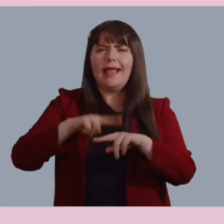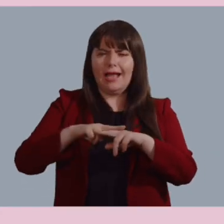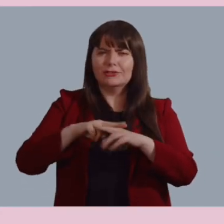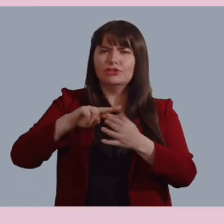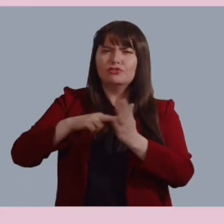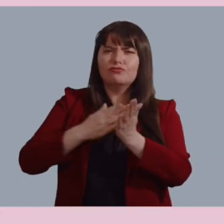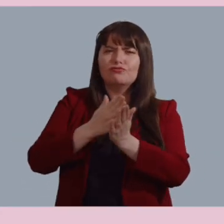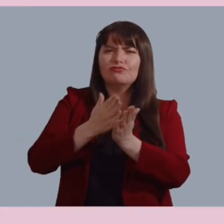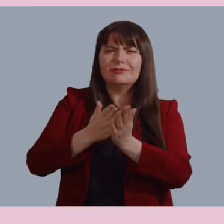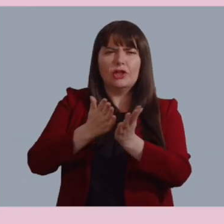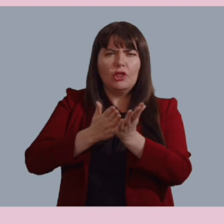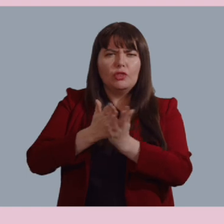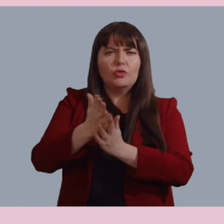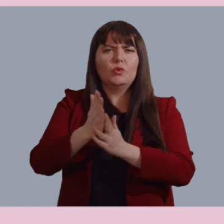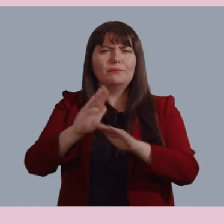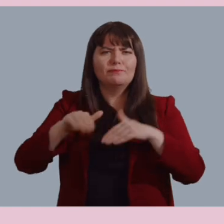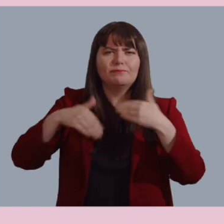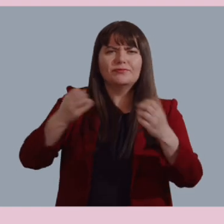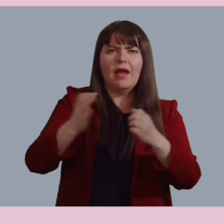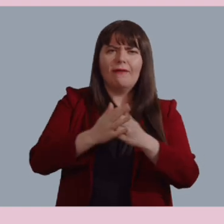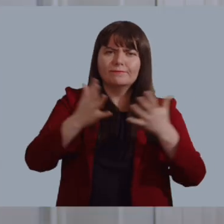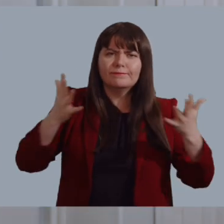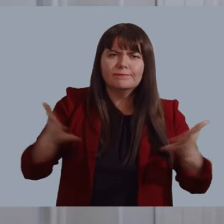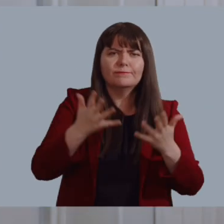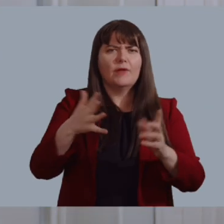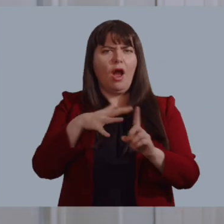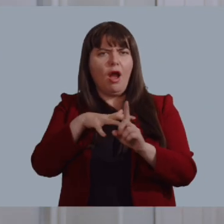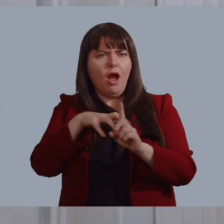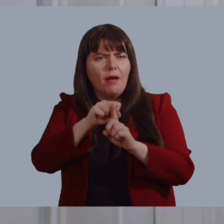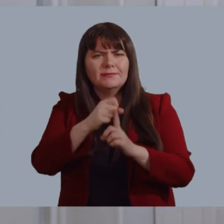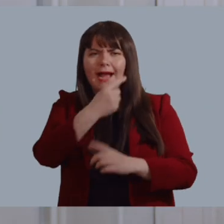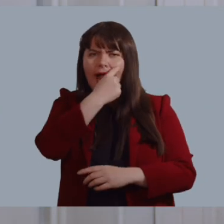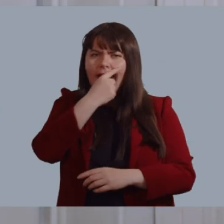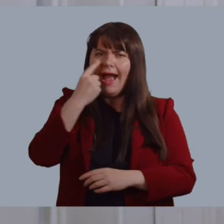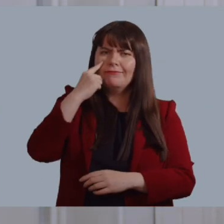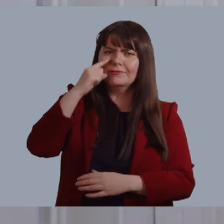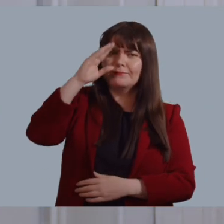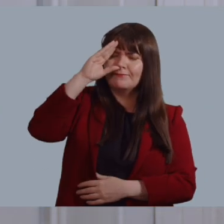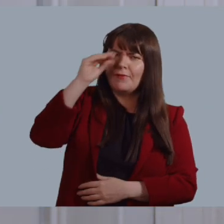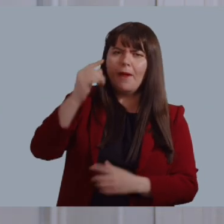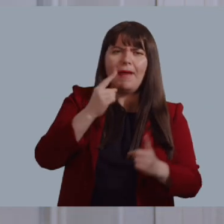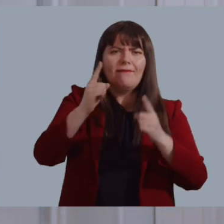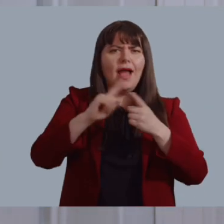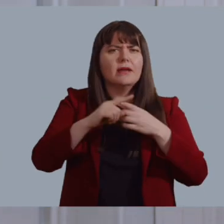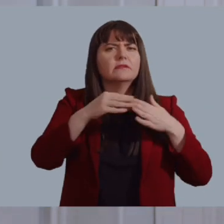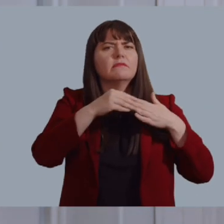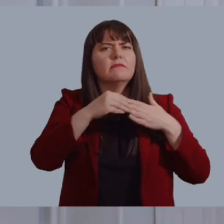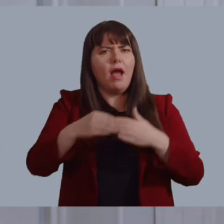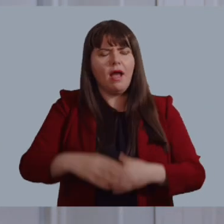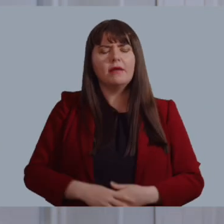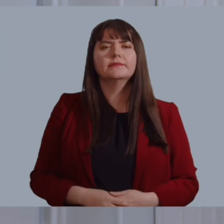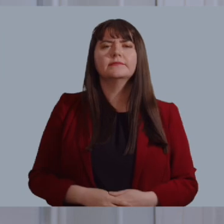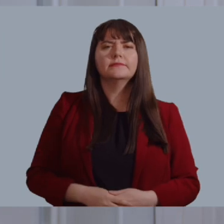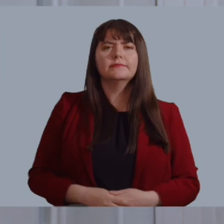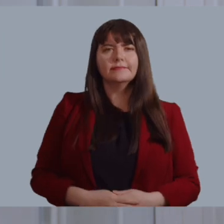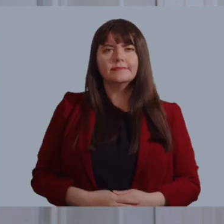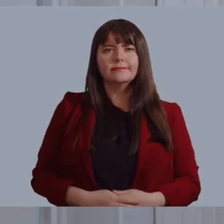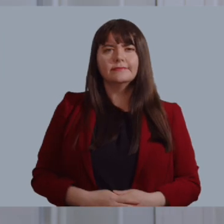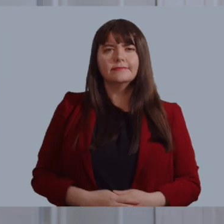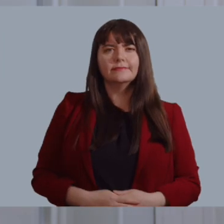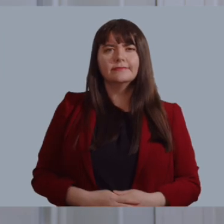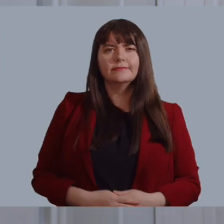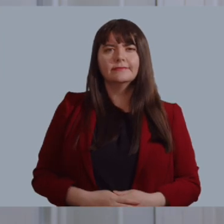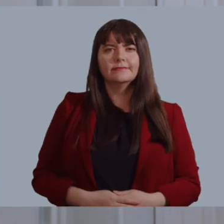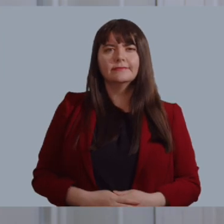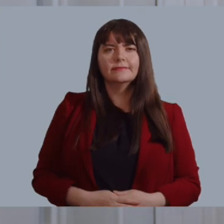Convention on the Rights of Persons with Disabilities and other relevant national strategies through provision of robust, objective